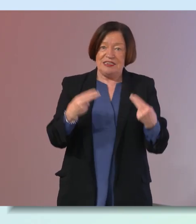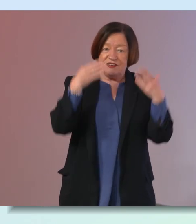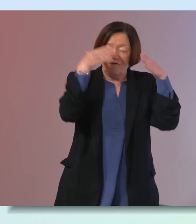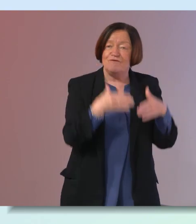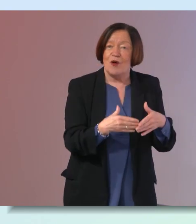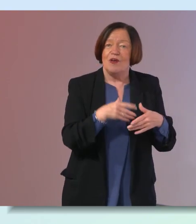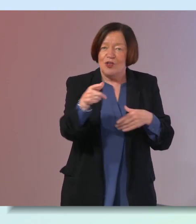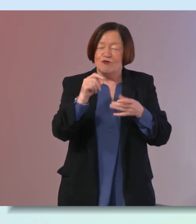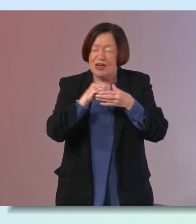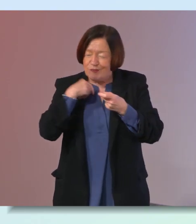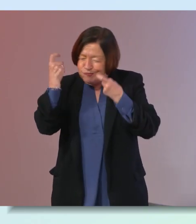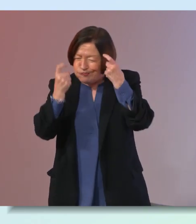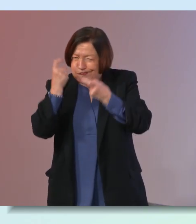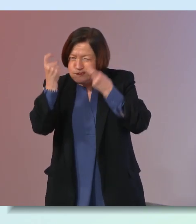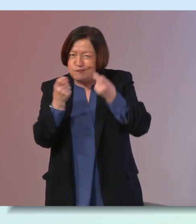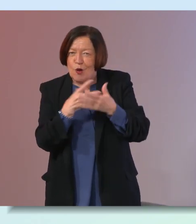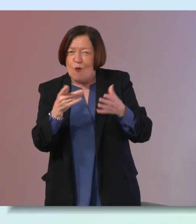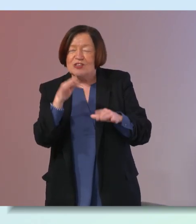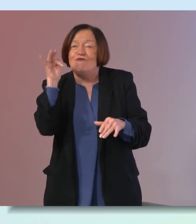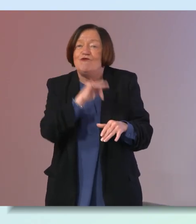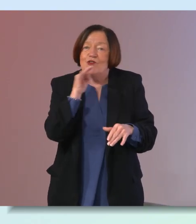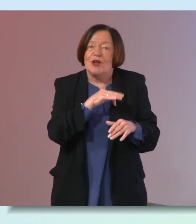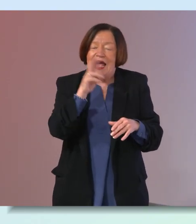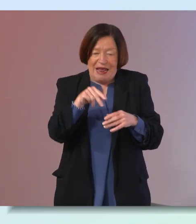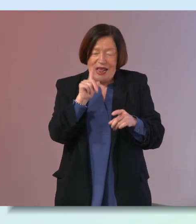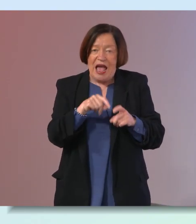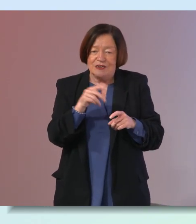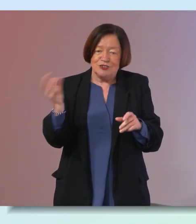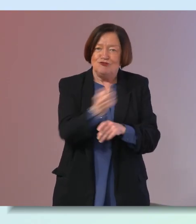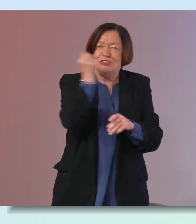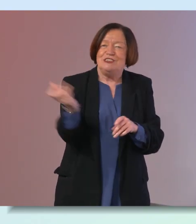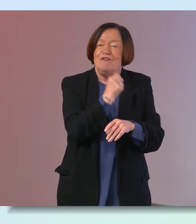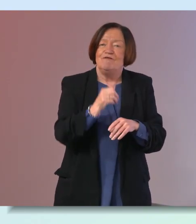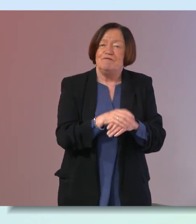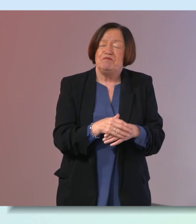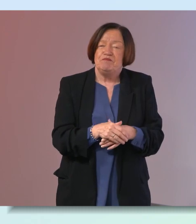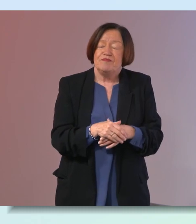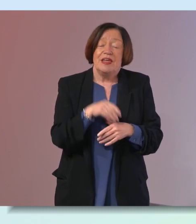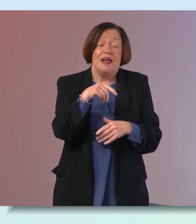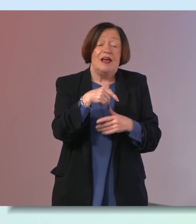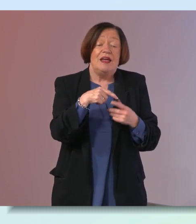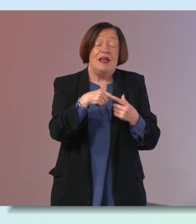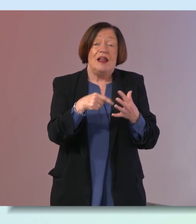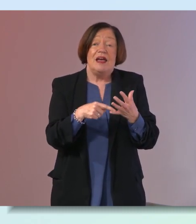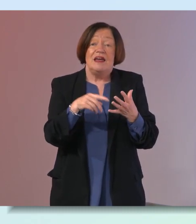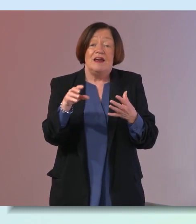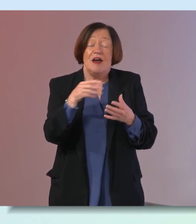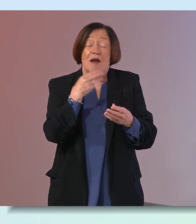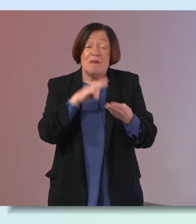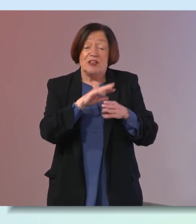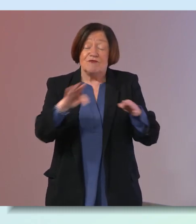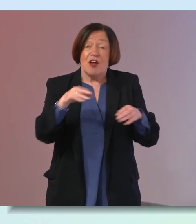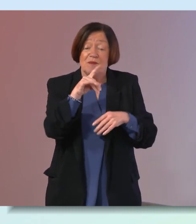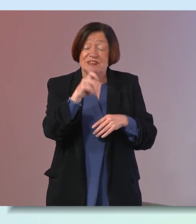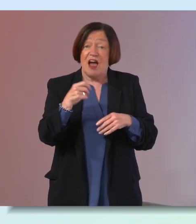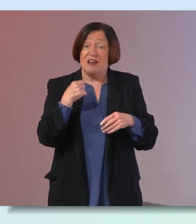so figure out what that is for you and what's fun and doable and achievable for you and in terms of take-home messages from diet